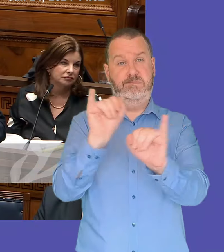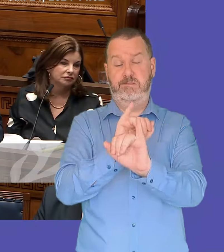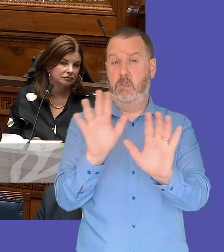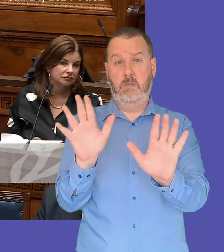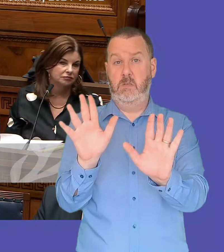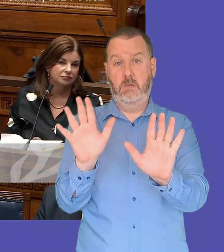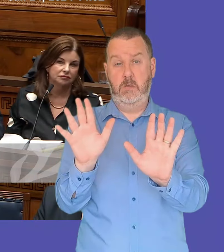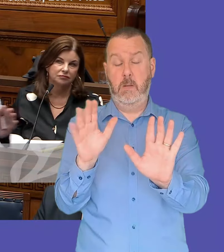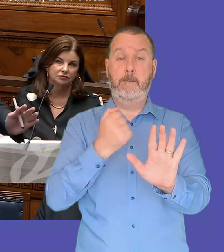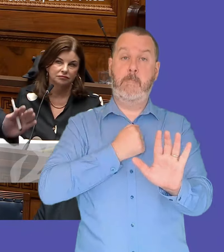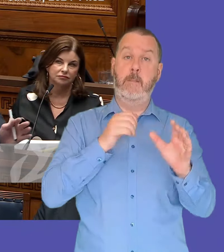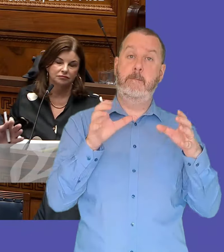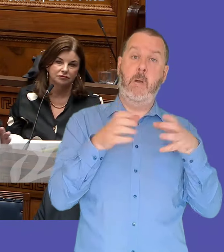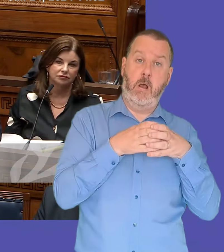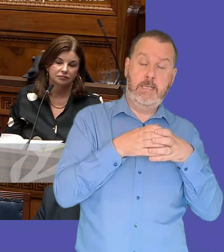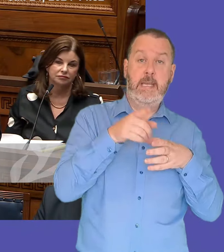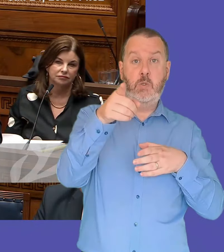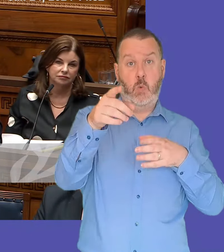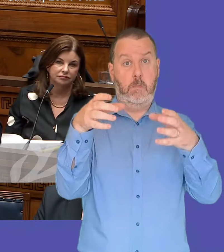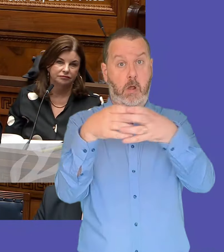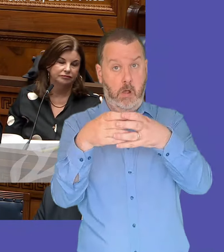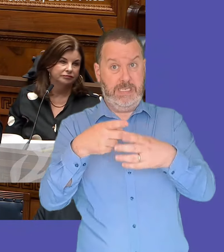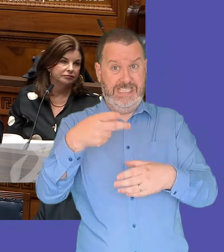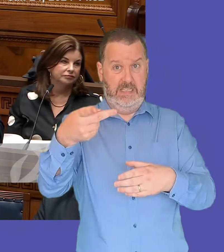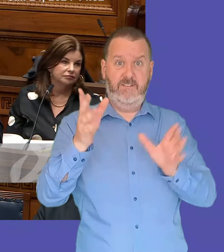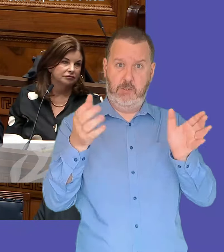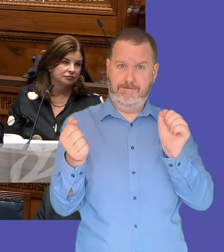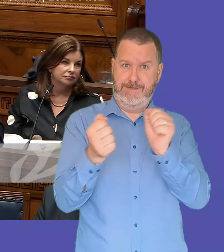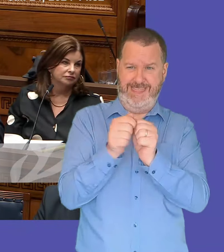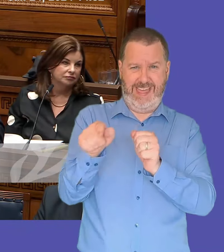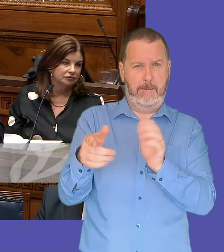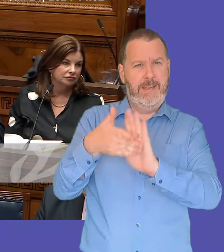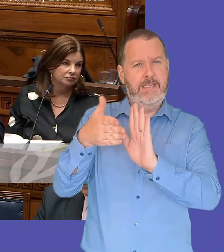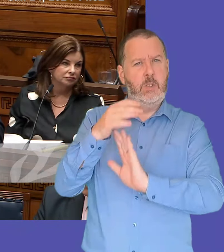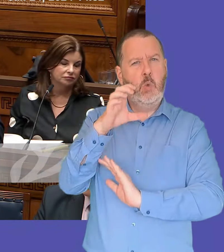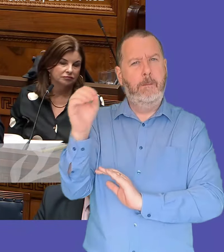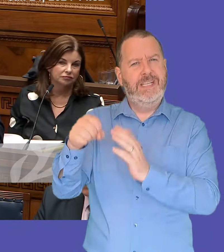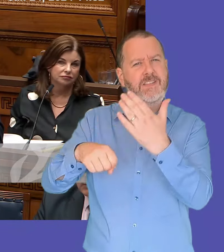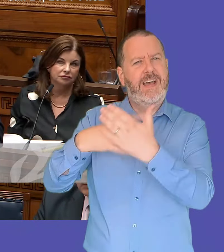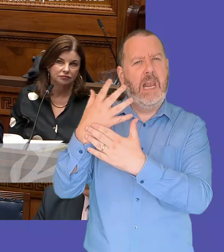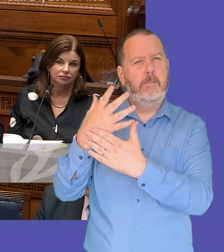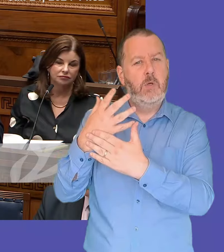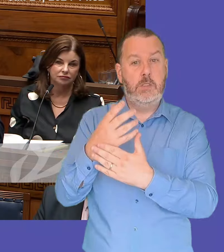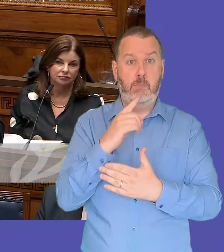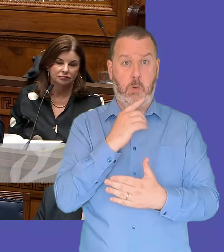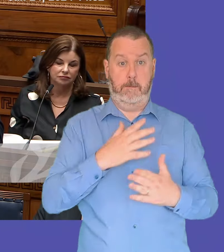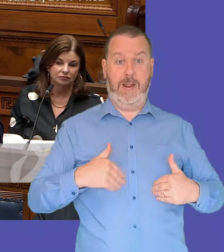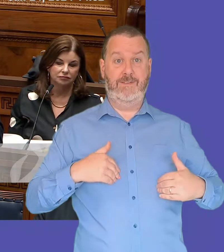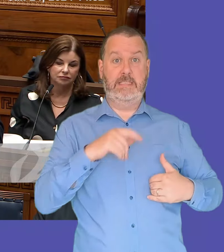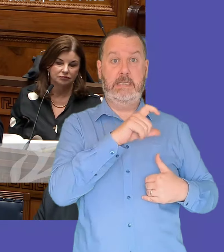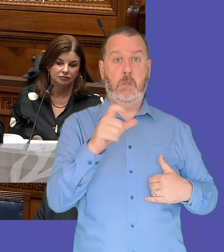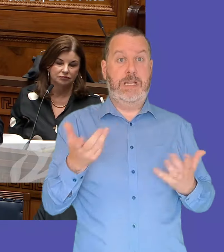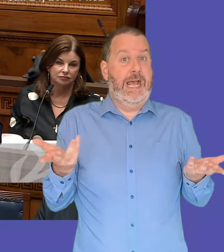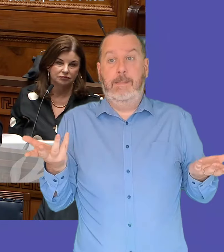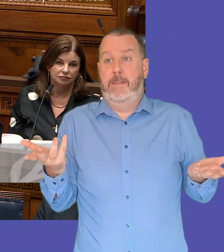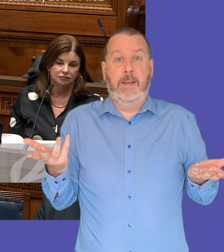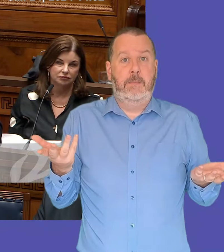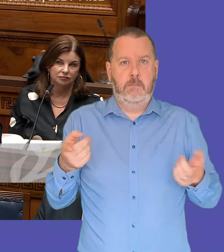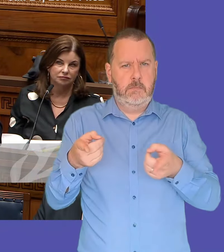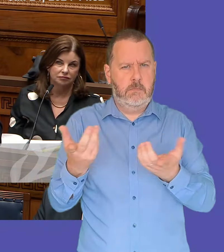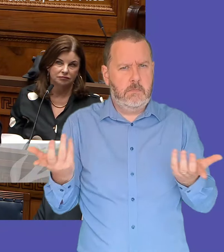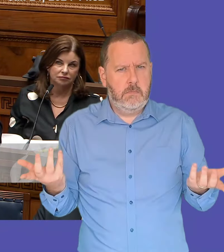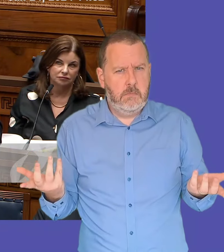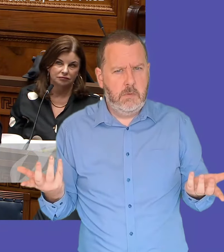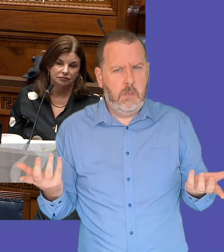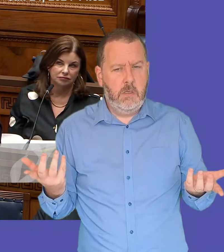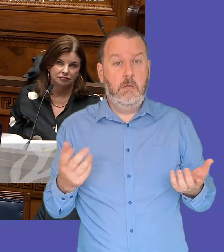parties including i think yourself have met with the developers if belfast city council and others cannot progress this project including up to